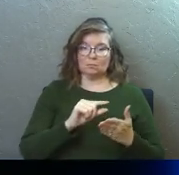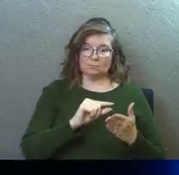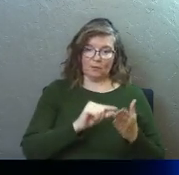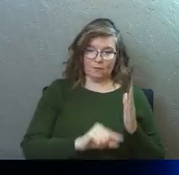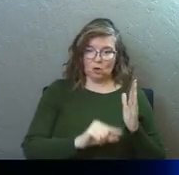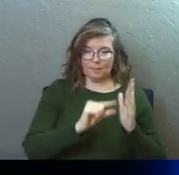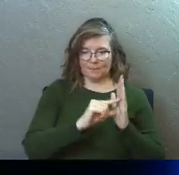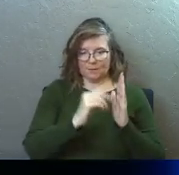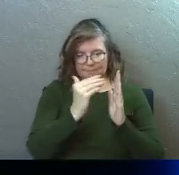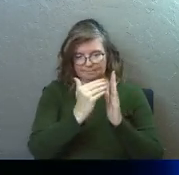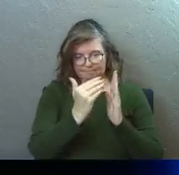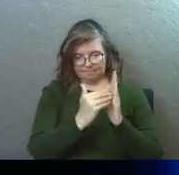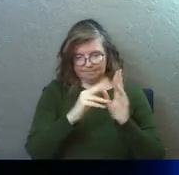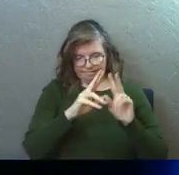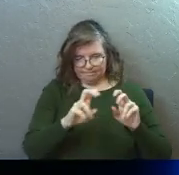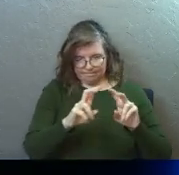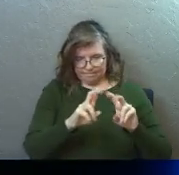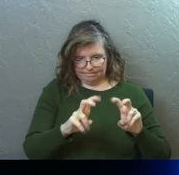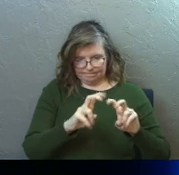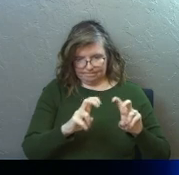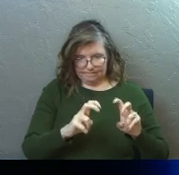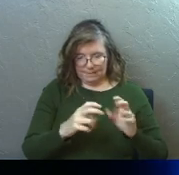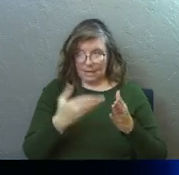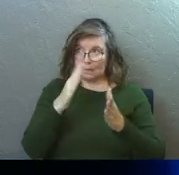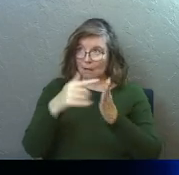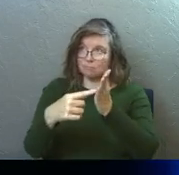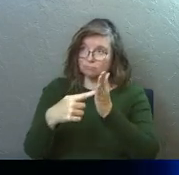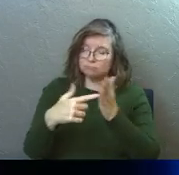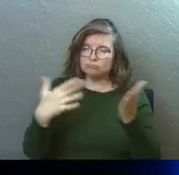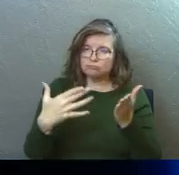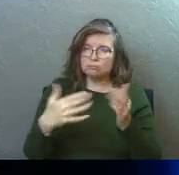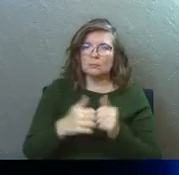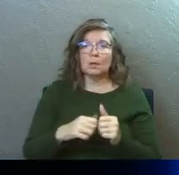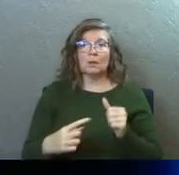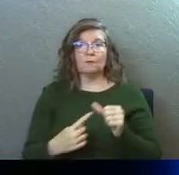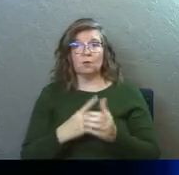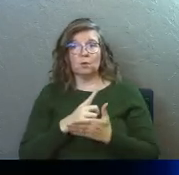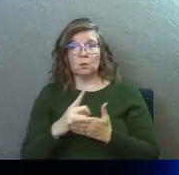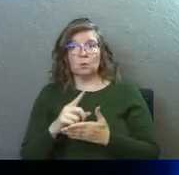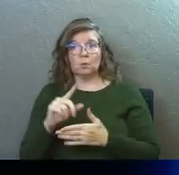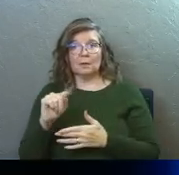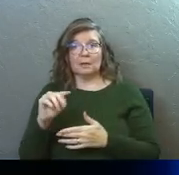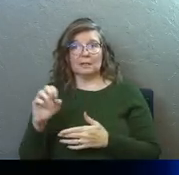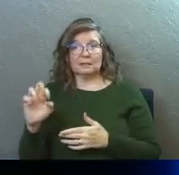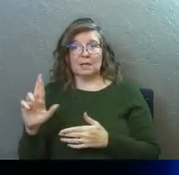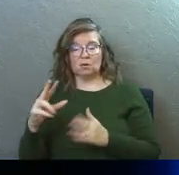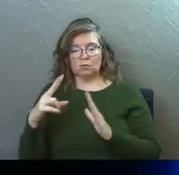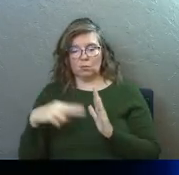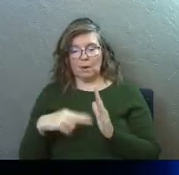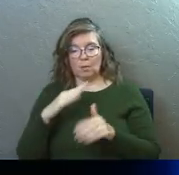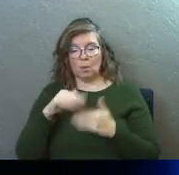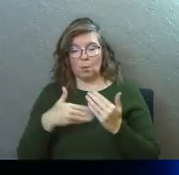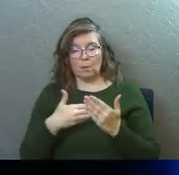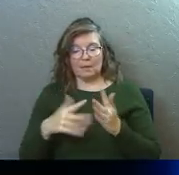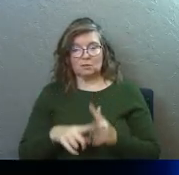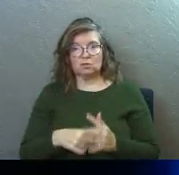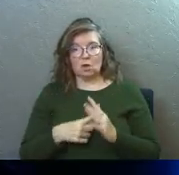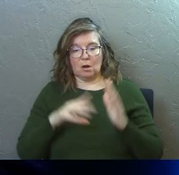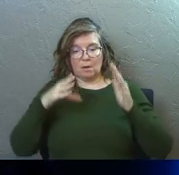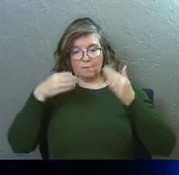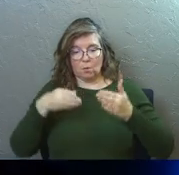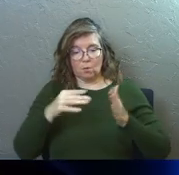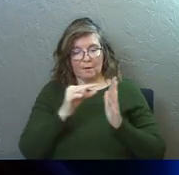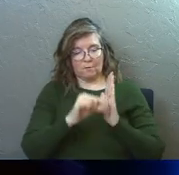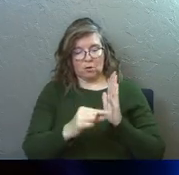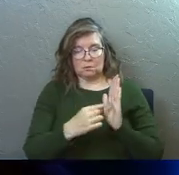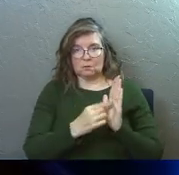by verse, and just reading through what God is revealing to us. In the first week, Pastor Tanner read, he read the whole thing, but started out and focused